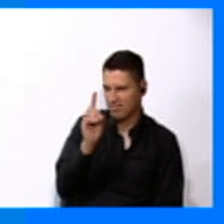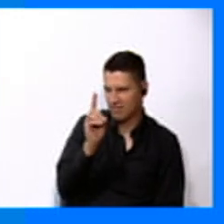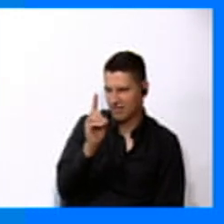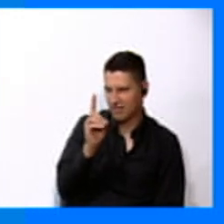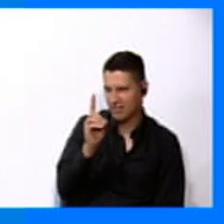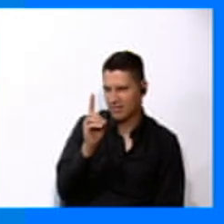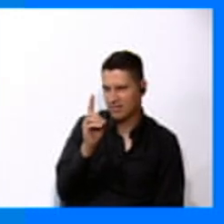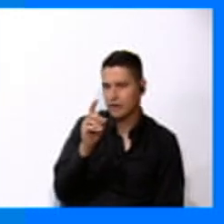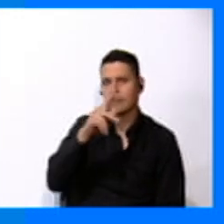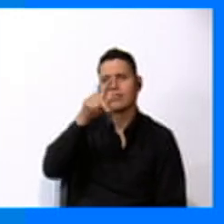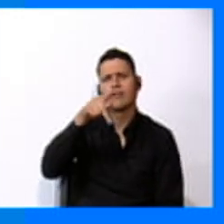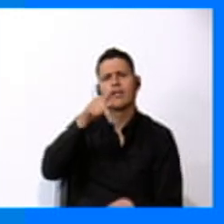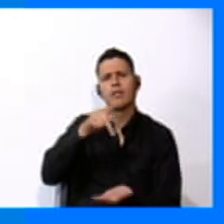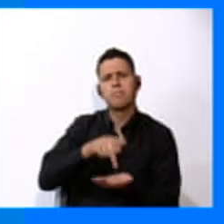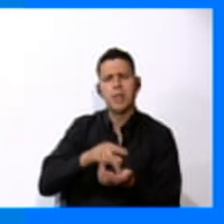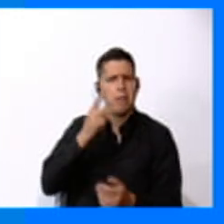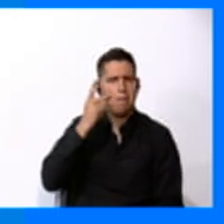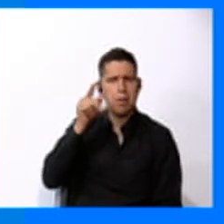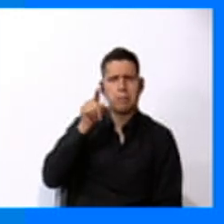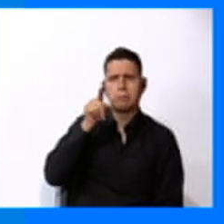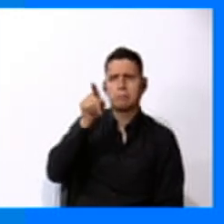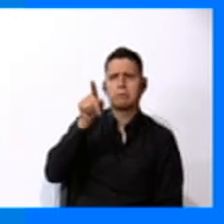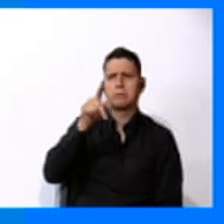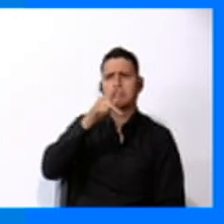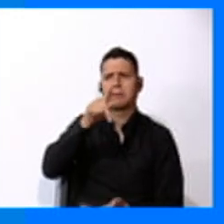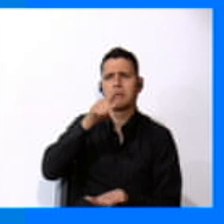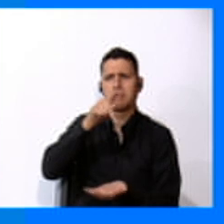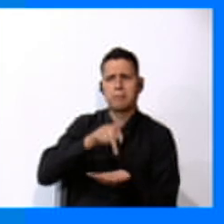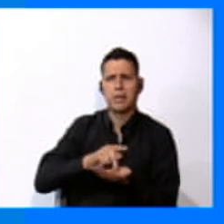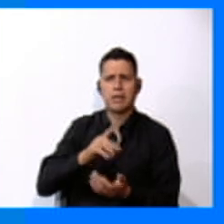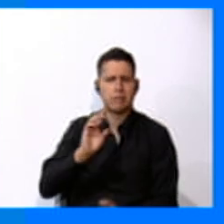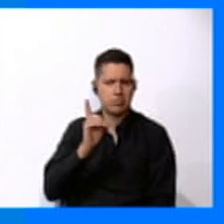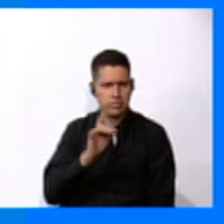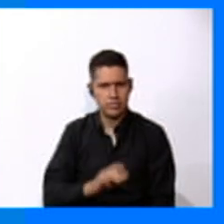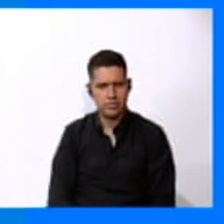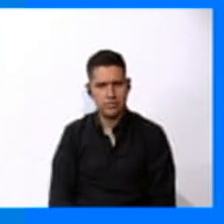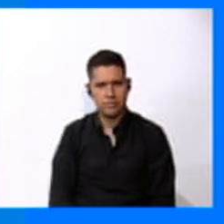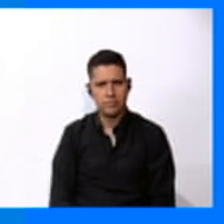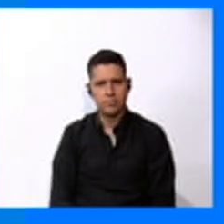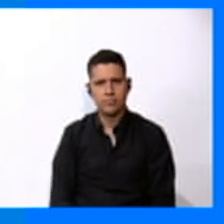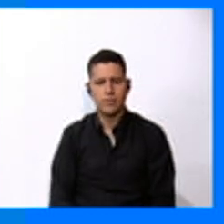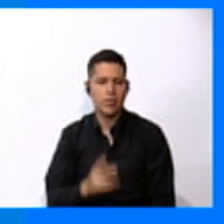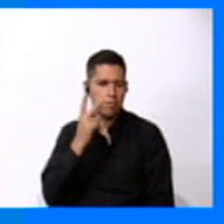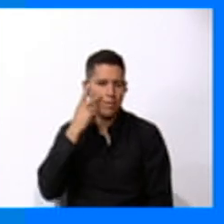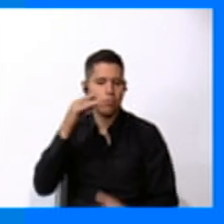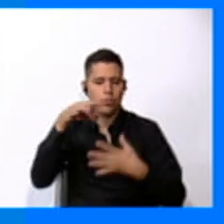park? Look at the map. Let's see the options.